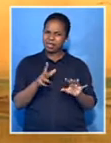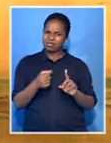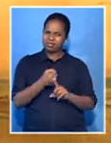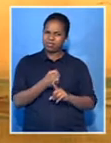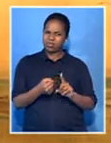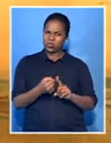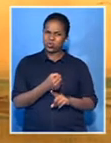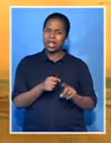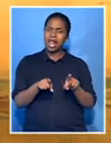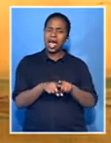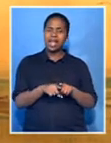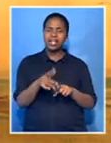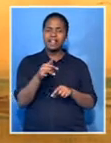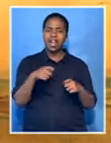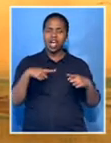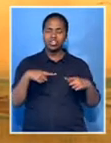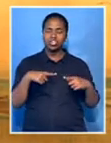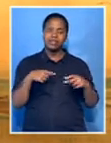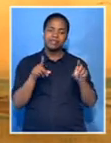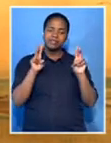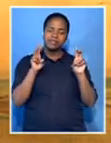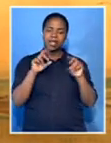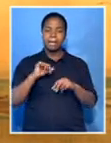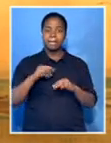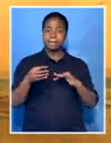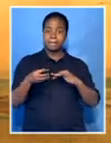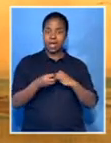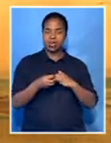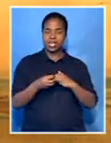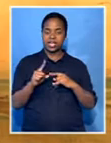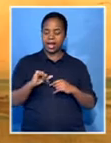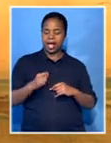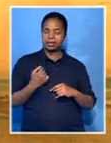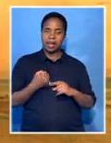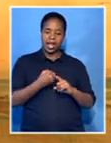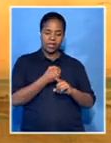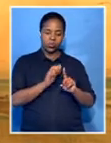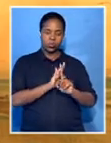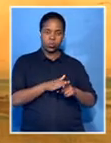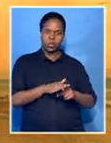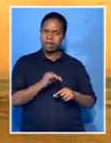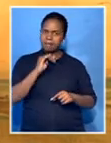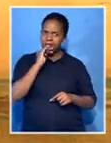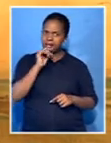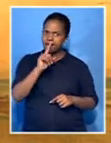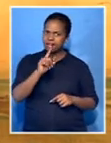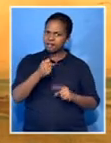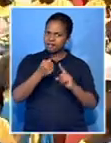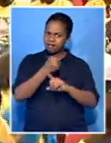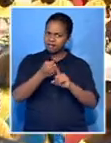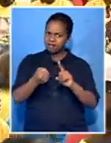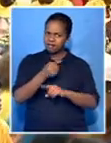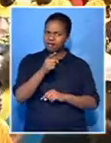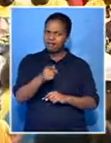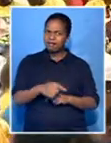spouses, thereby trivialising a very serious crime of violence against